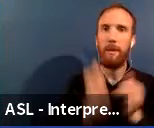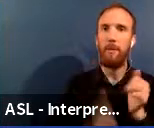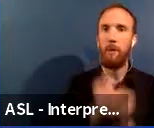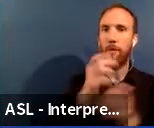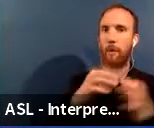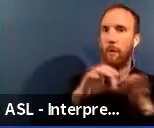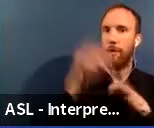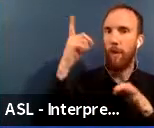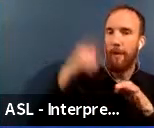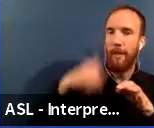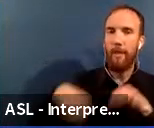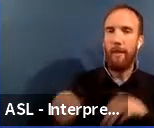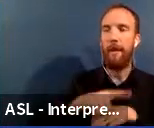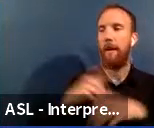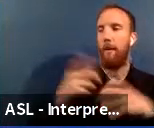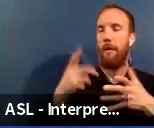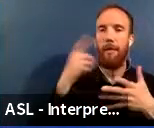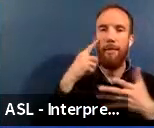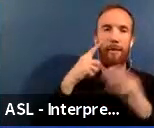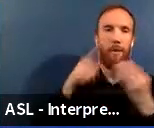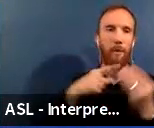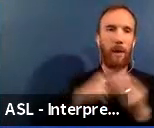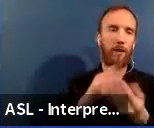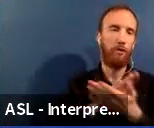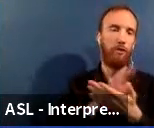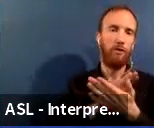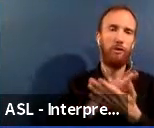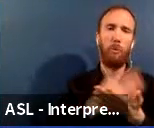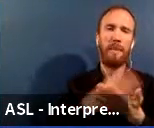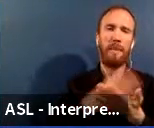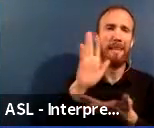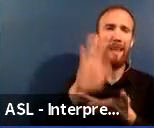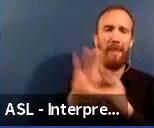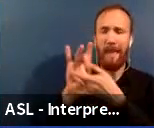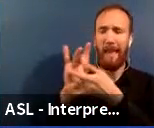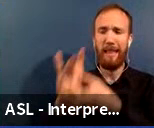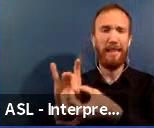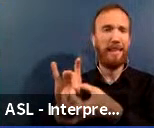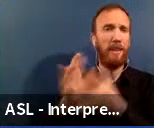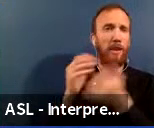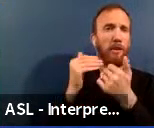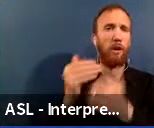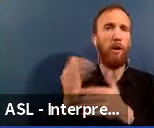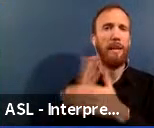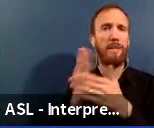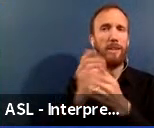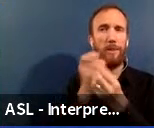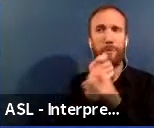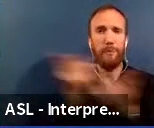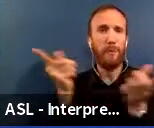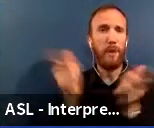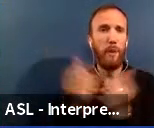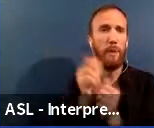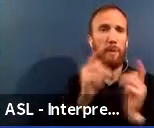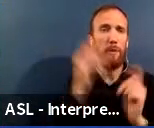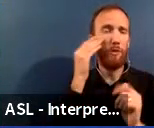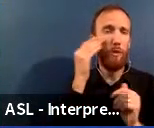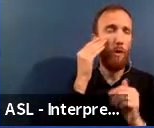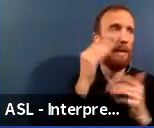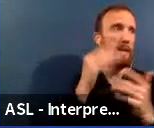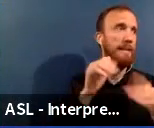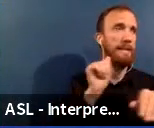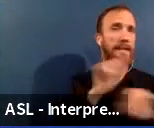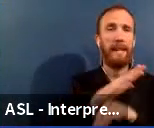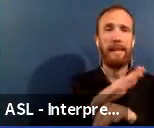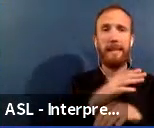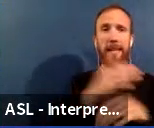their schools. So please share that link with folks. know, um, for school leaders, you can put it in your newsletter, send it to your friends